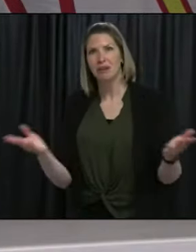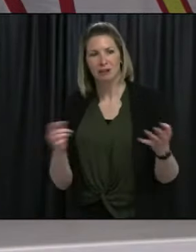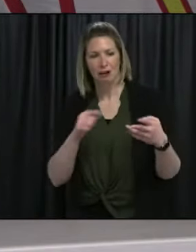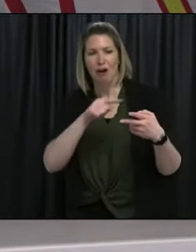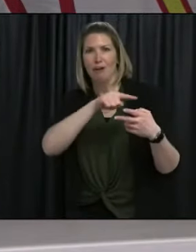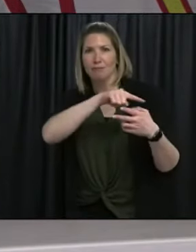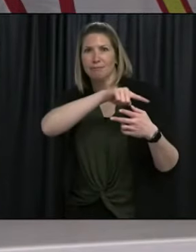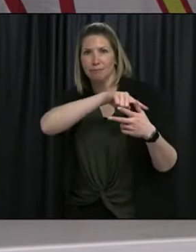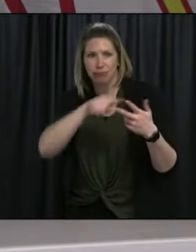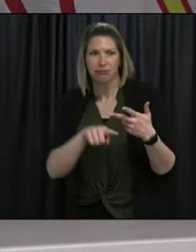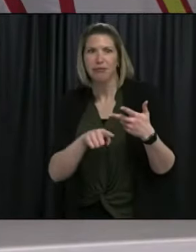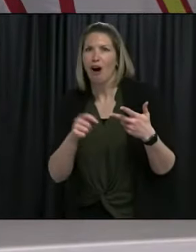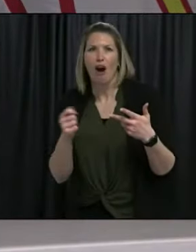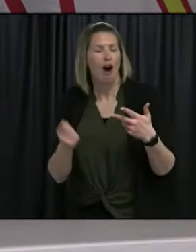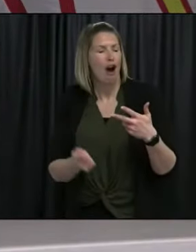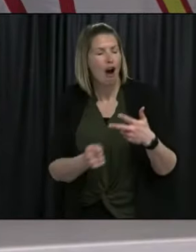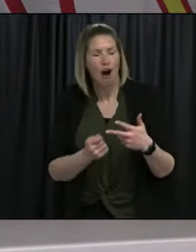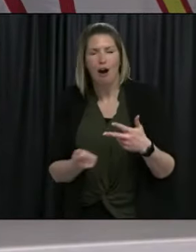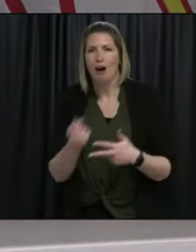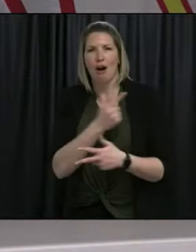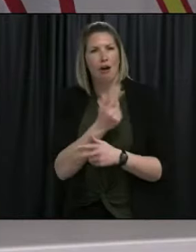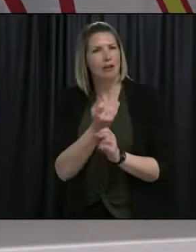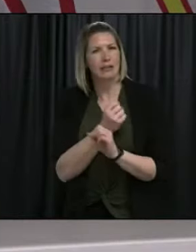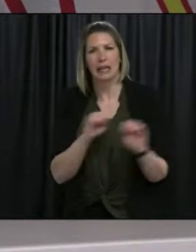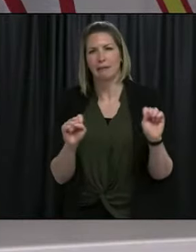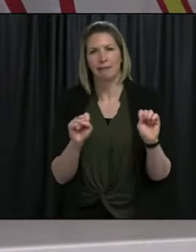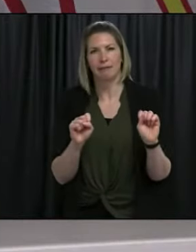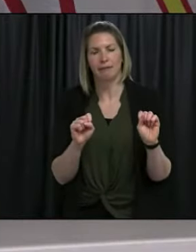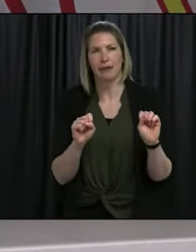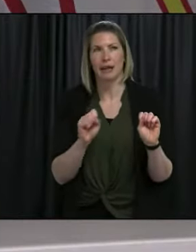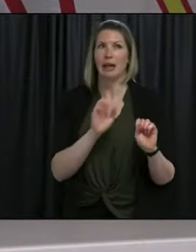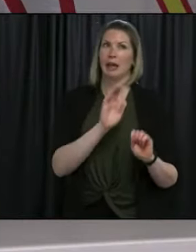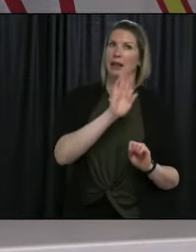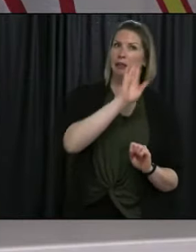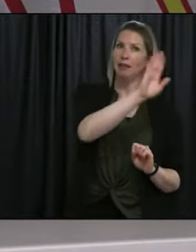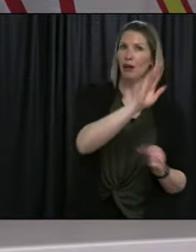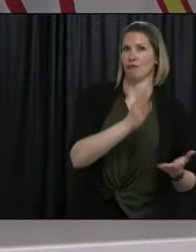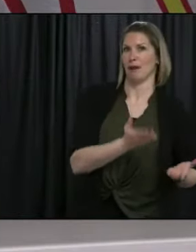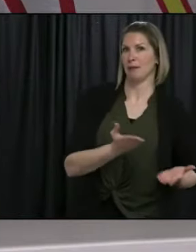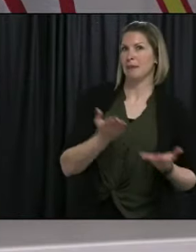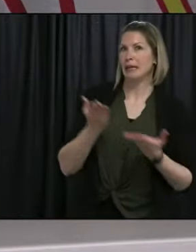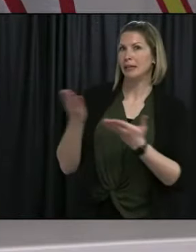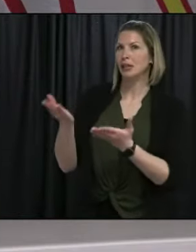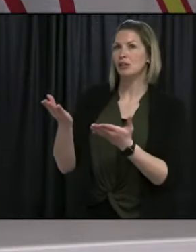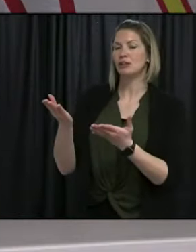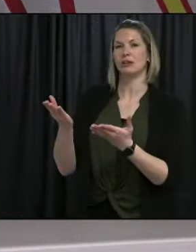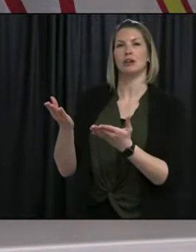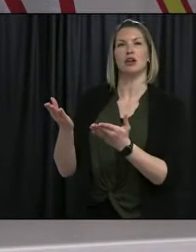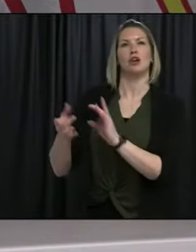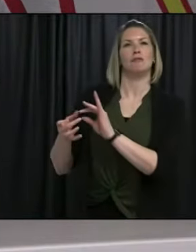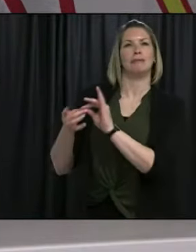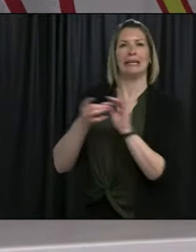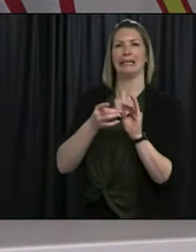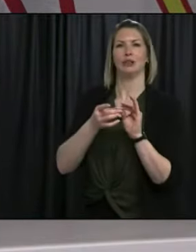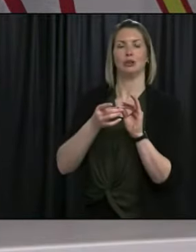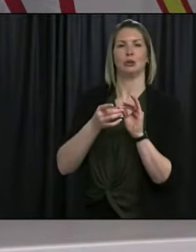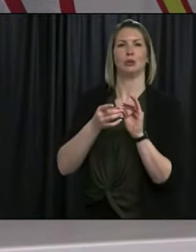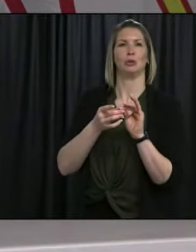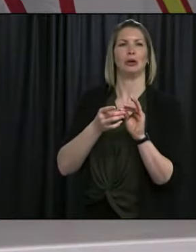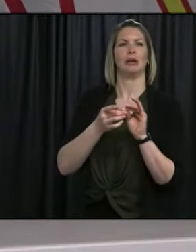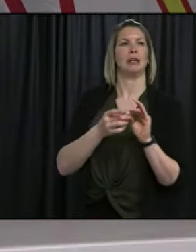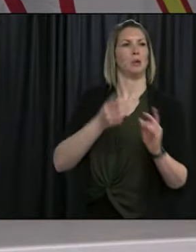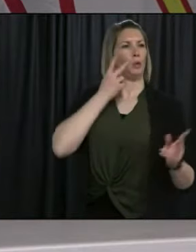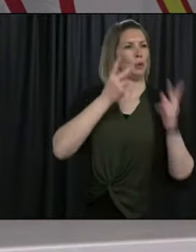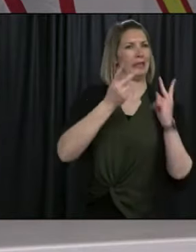are safe. They have made recommendations with regard to prevalence. NASI is our National Advisory